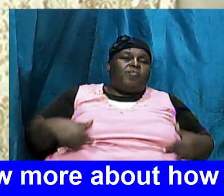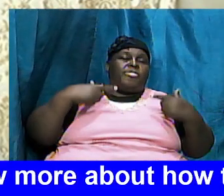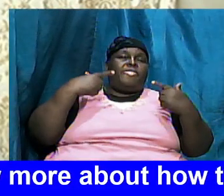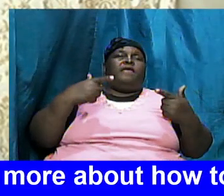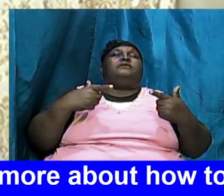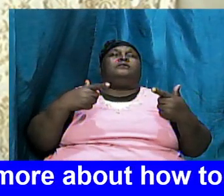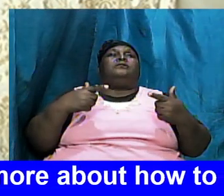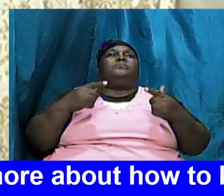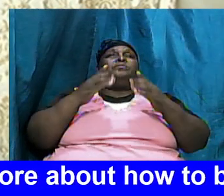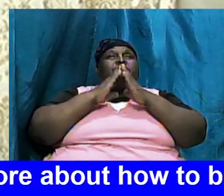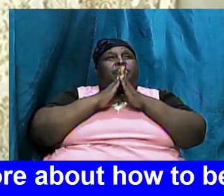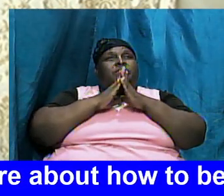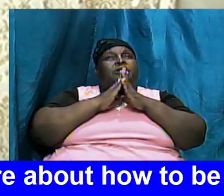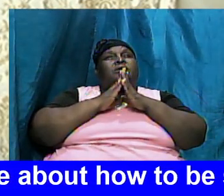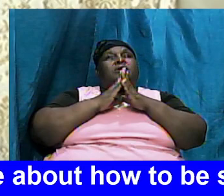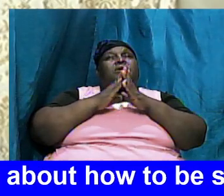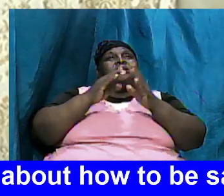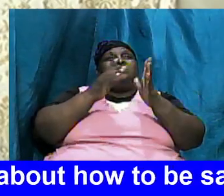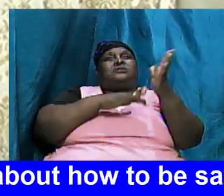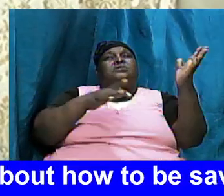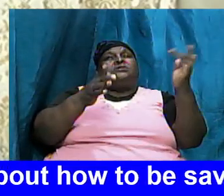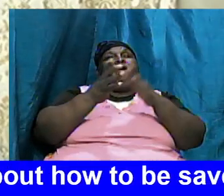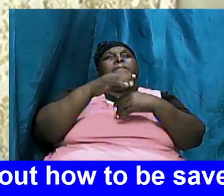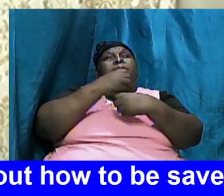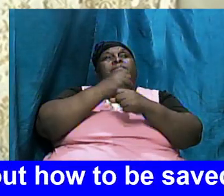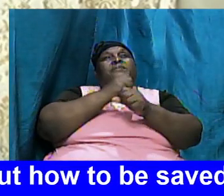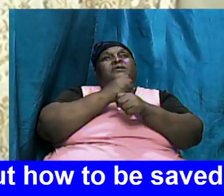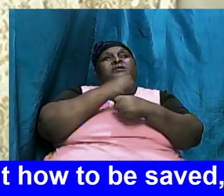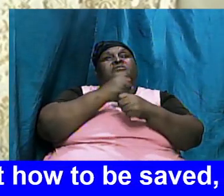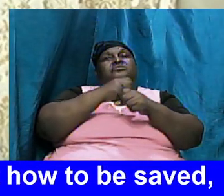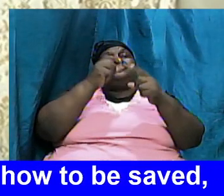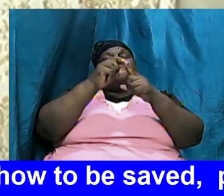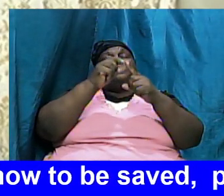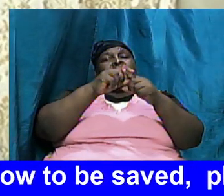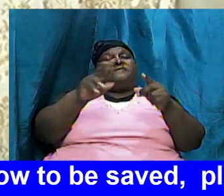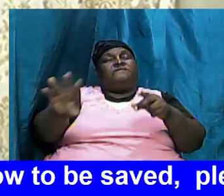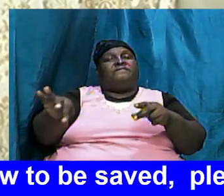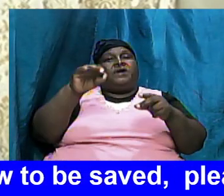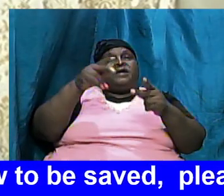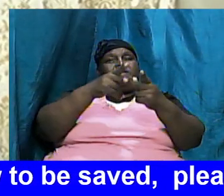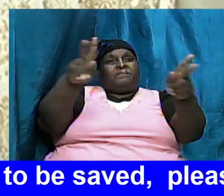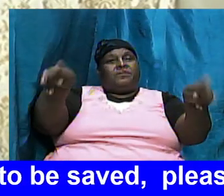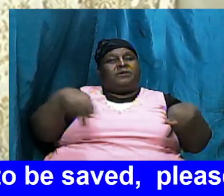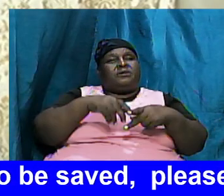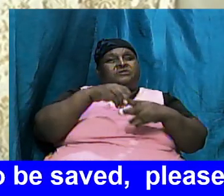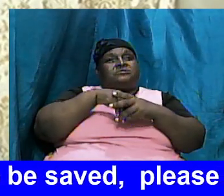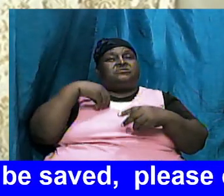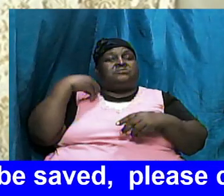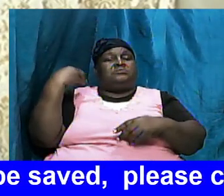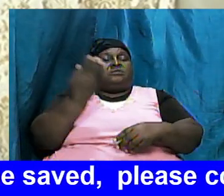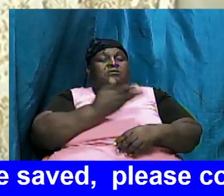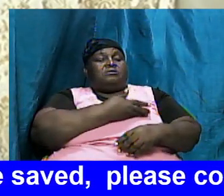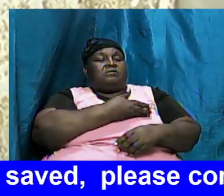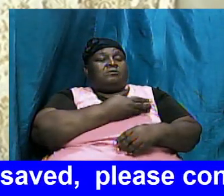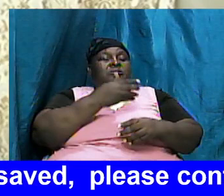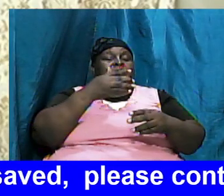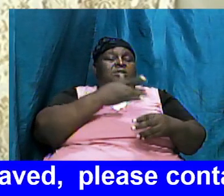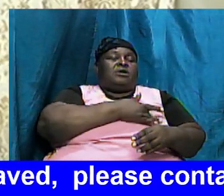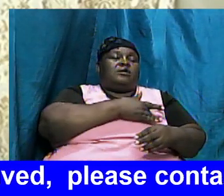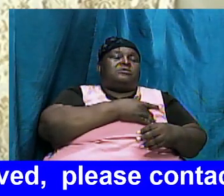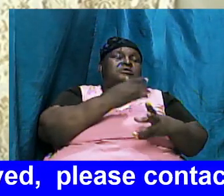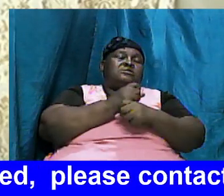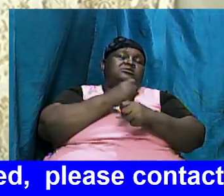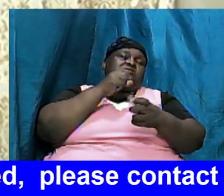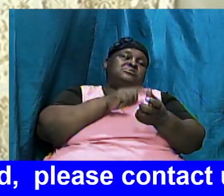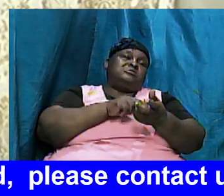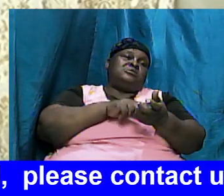Father that you will let this word find a place in all of our hearts help us to take the time out and in